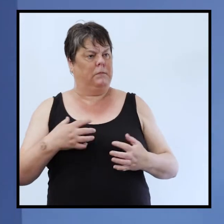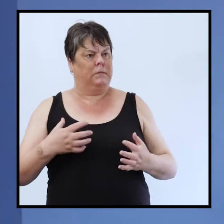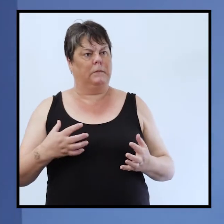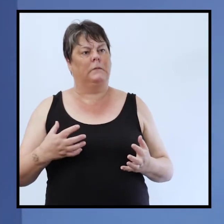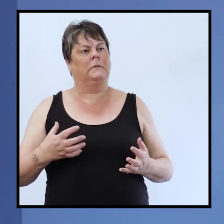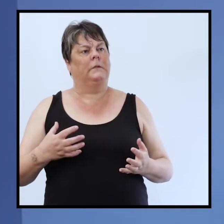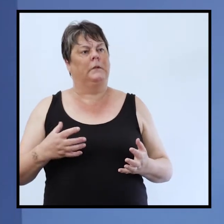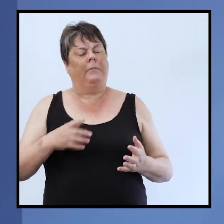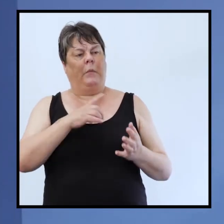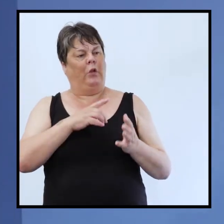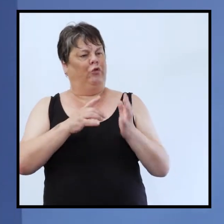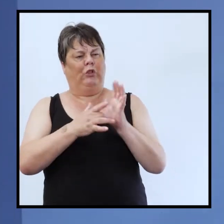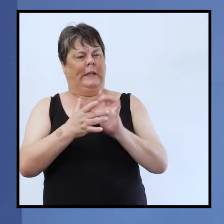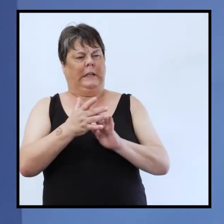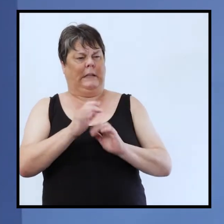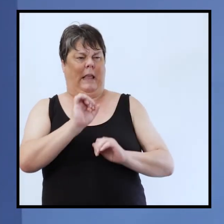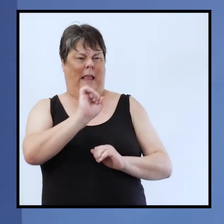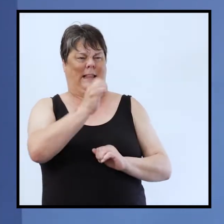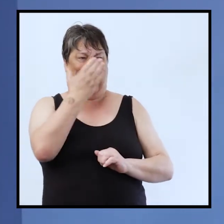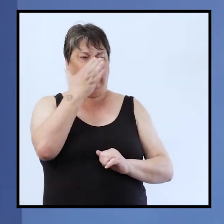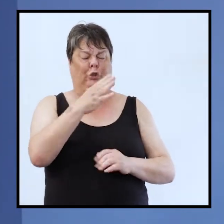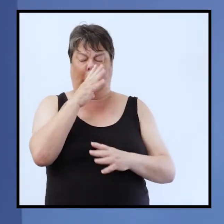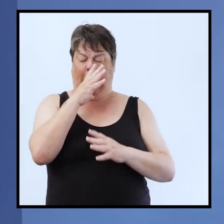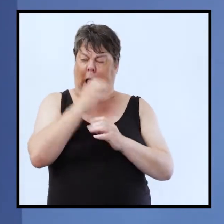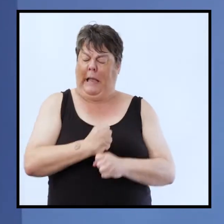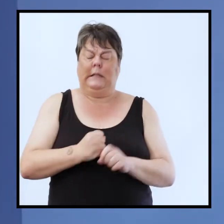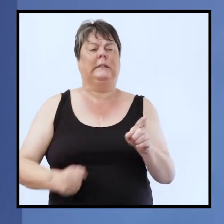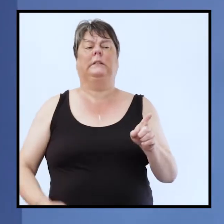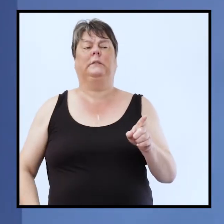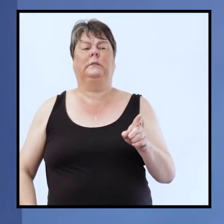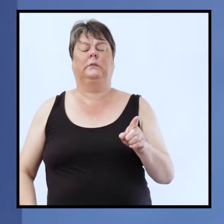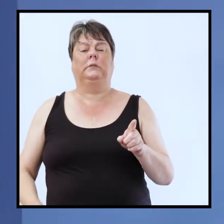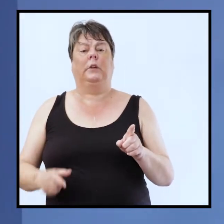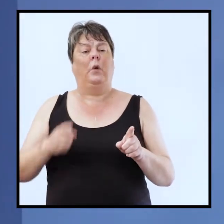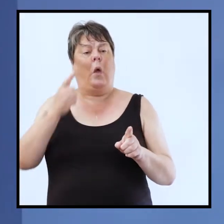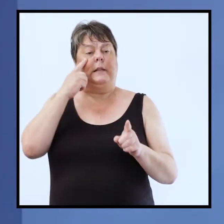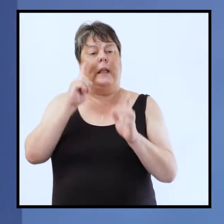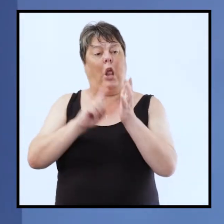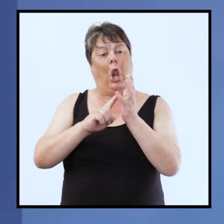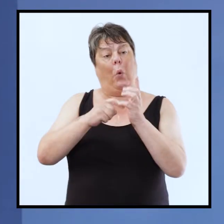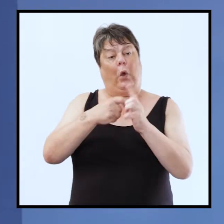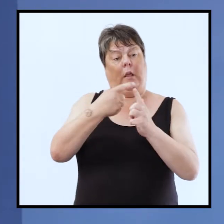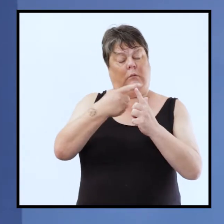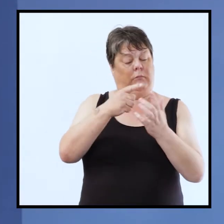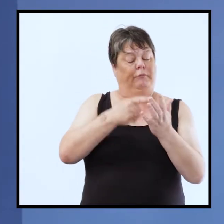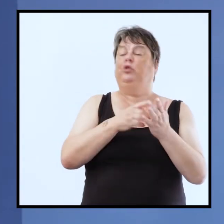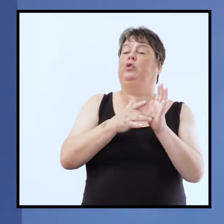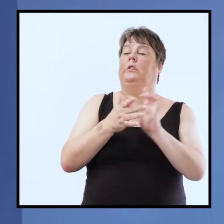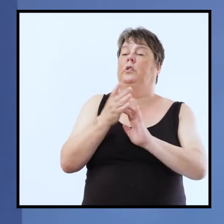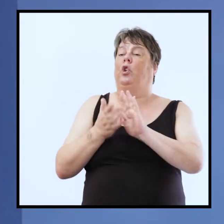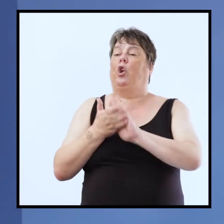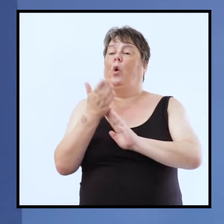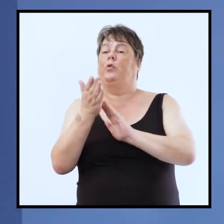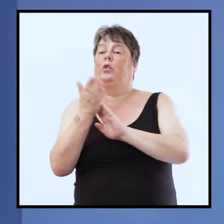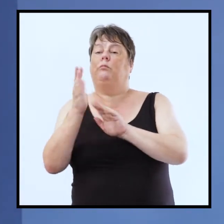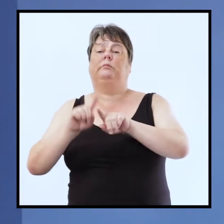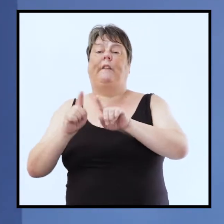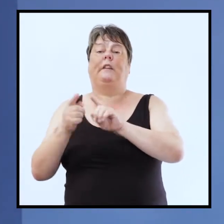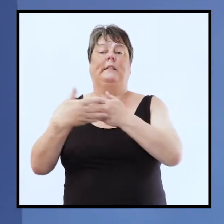that was the attitude that jesus hated because there's a number of times in luke where he goes into synagogues he goes into situations